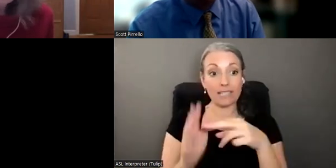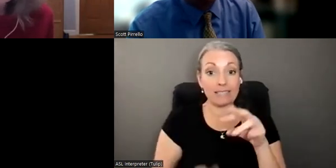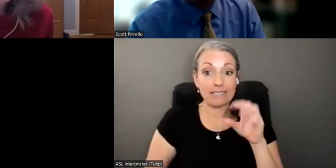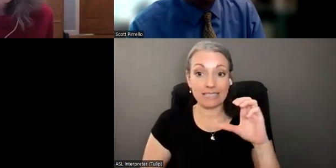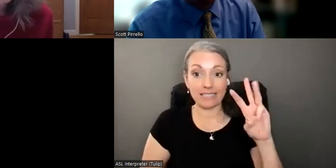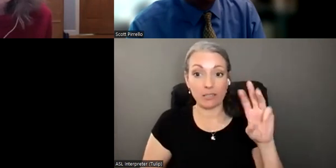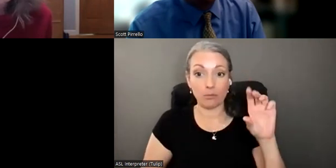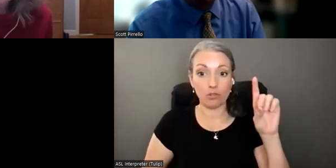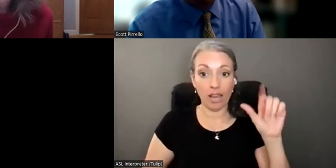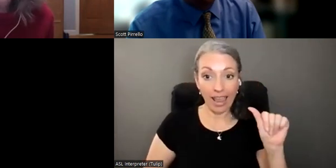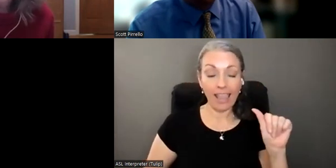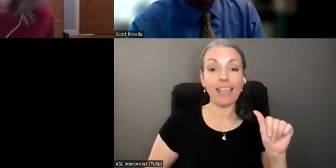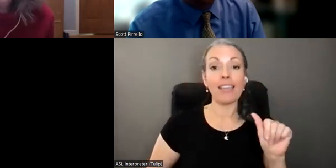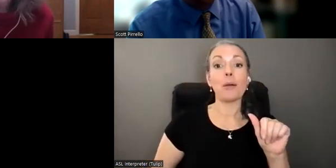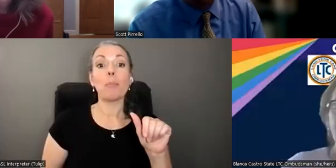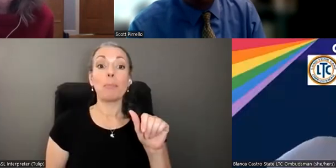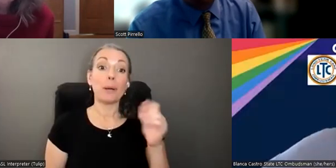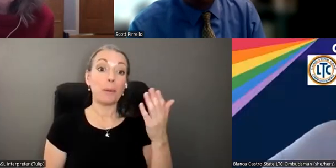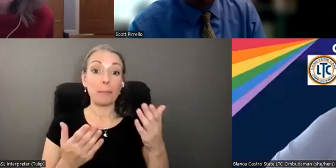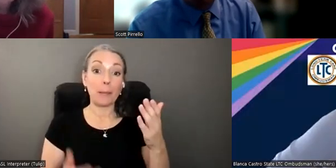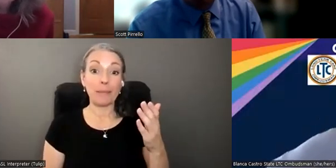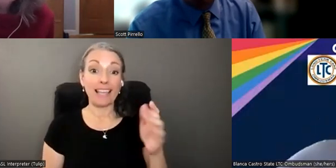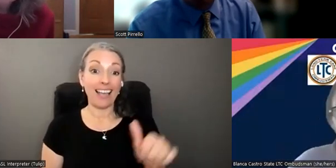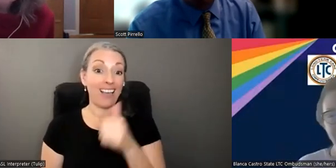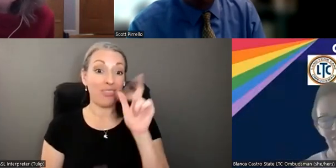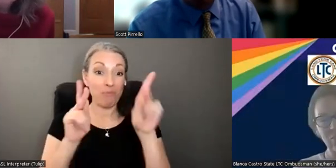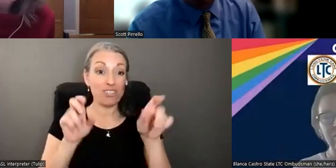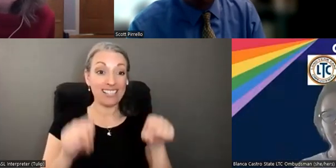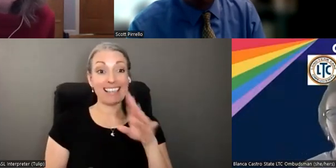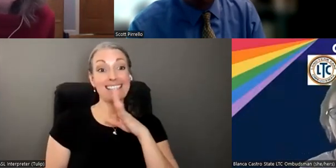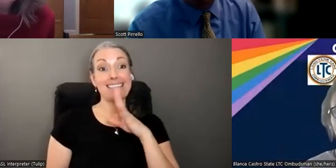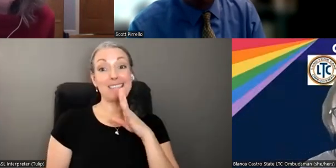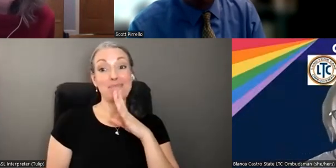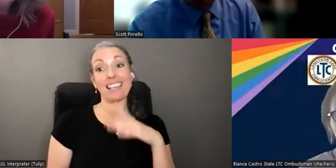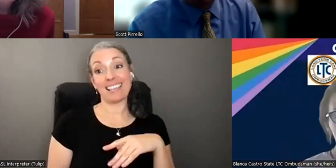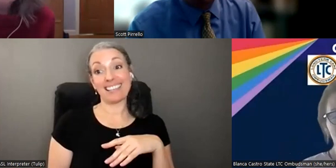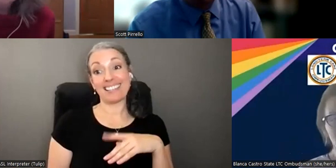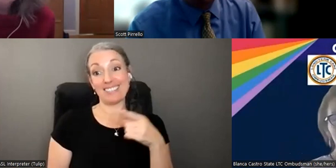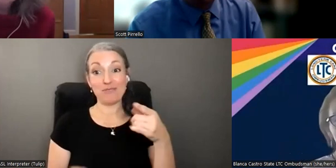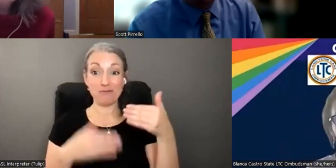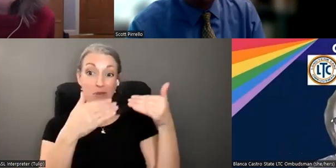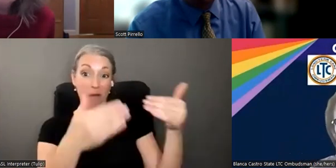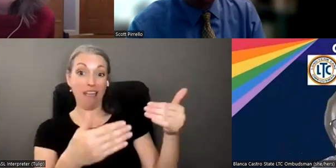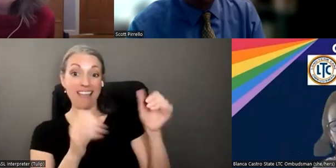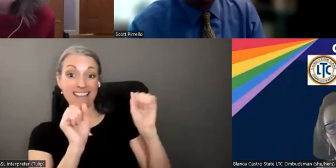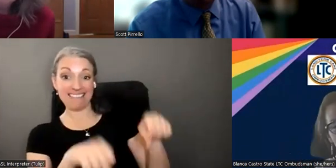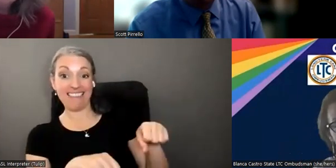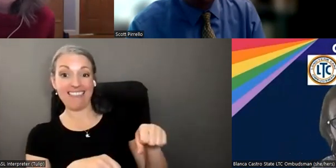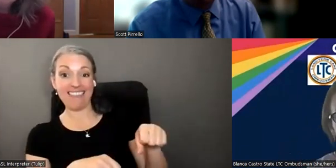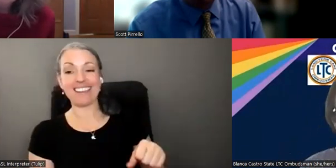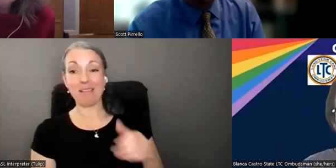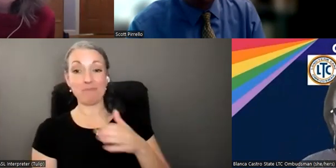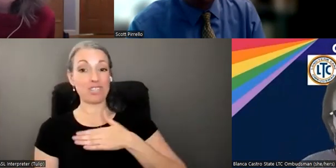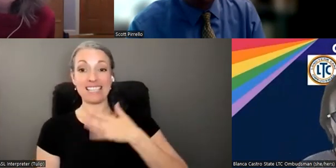Anester, if you want to speak up, you're the, you're the lead on this. So we're just happy to be part of the